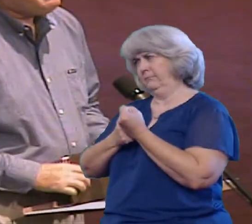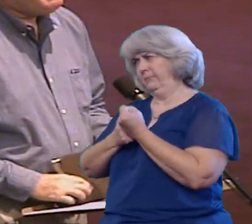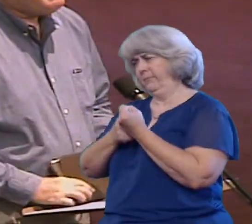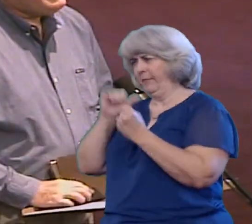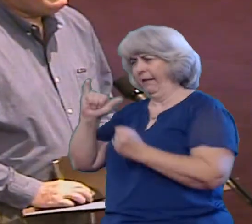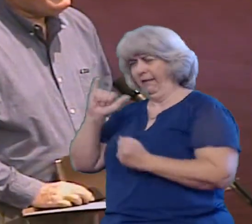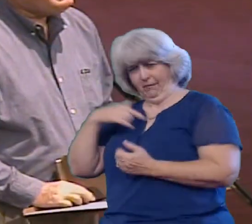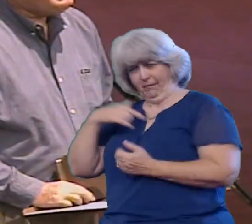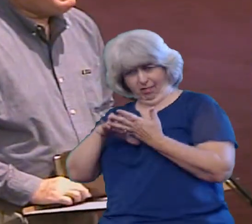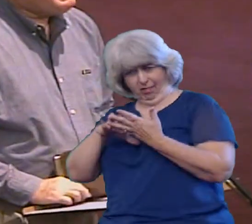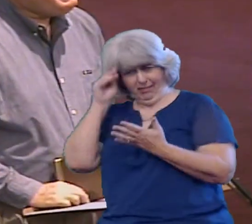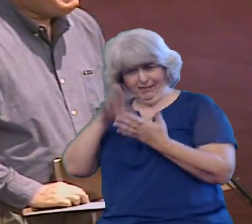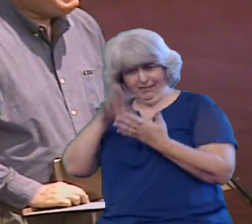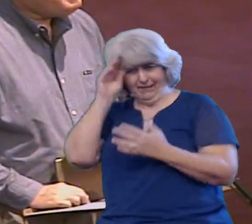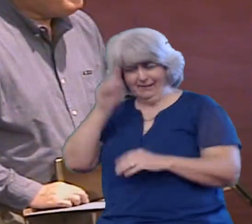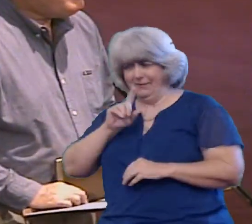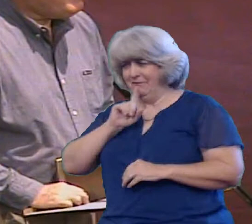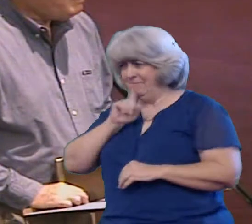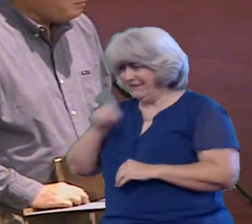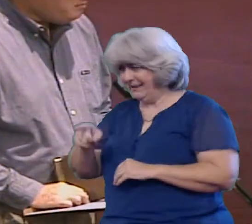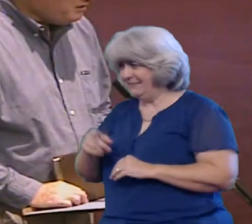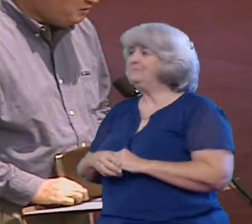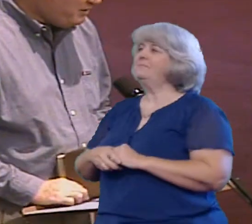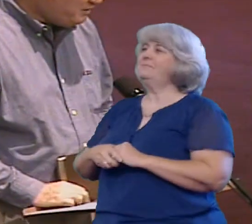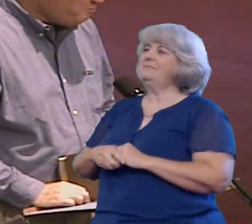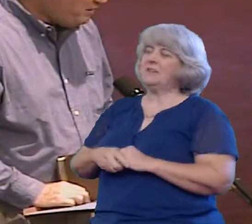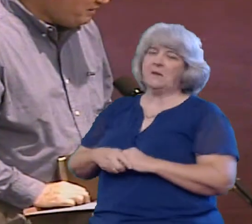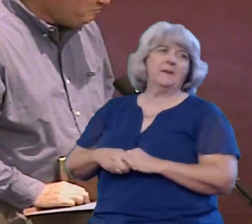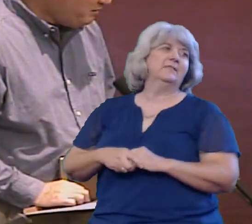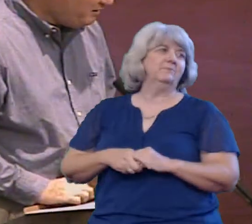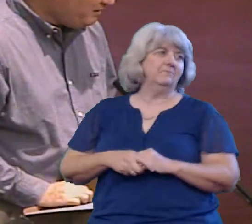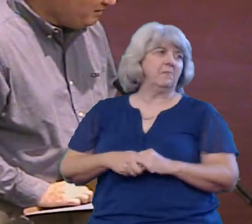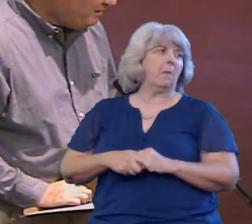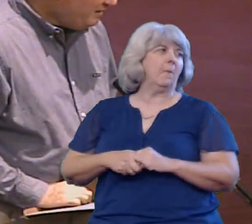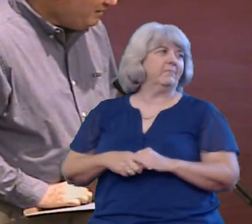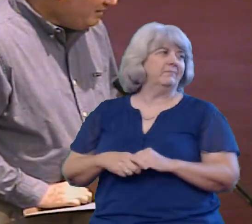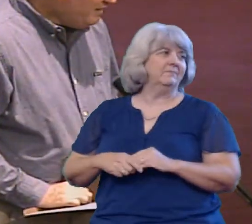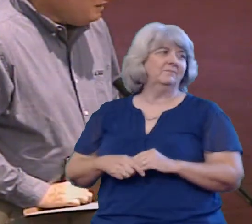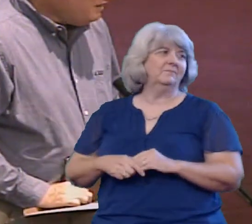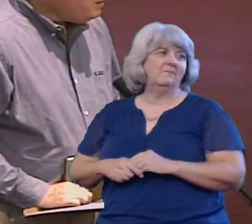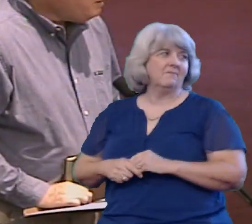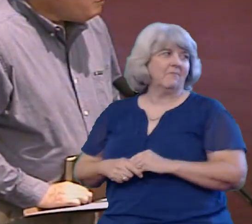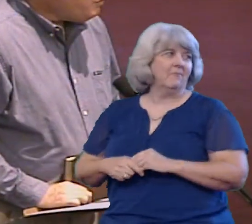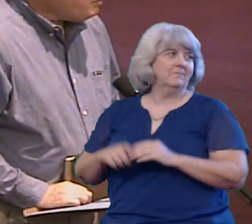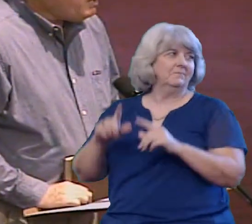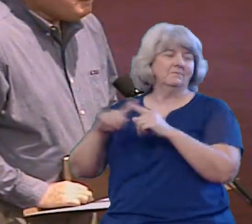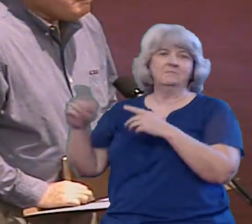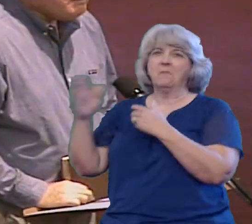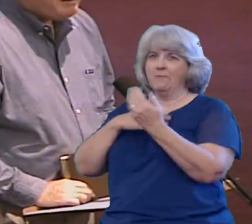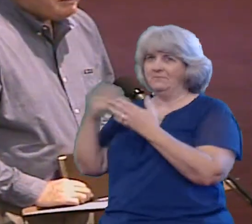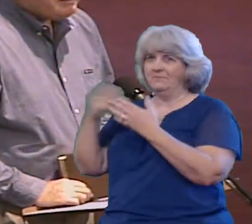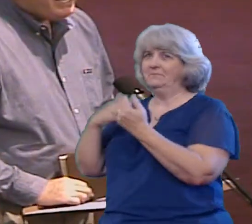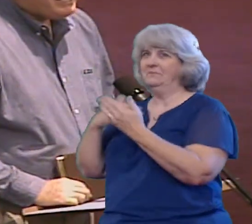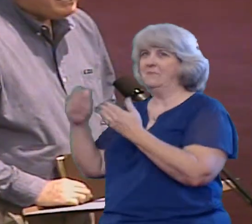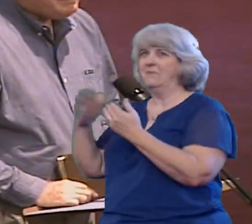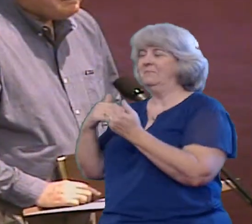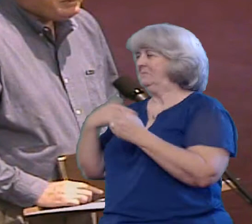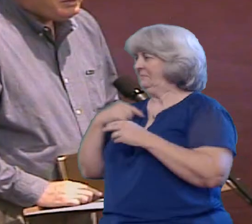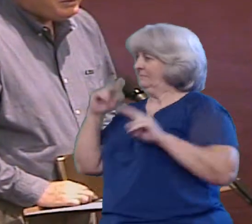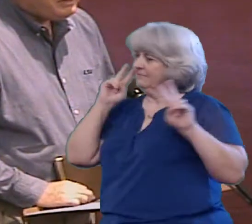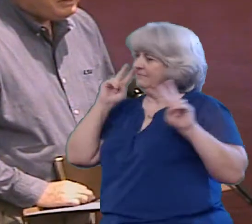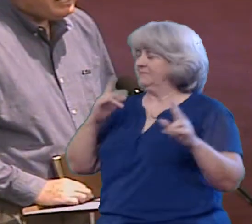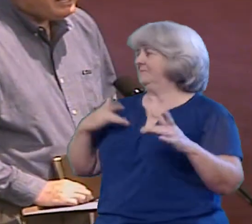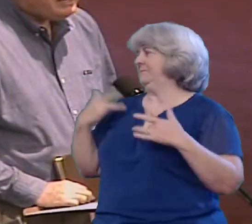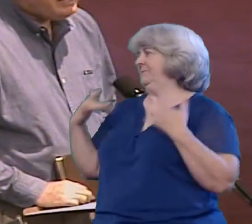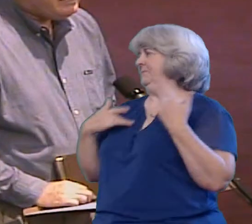that I couldn't introduce you to him about some aspects. But we look forward to him coming back and being